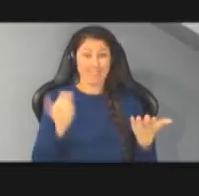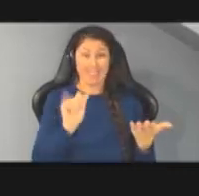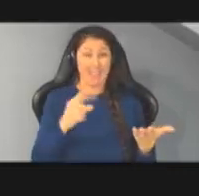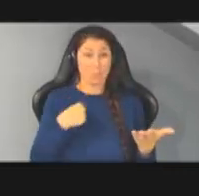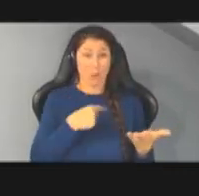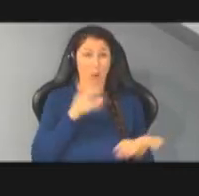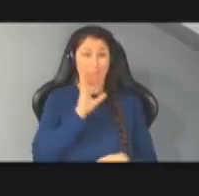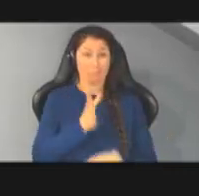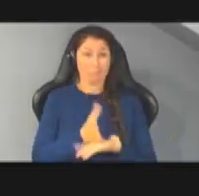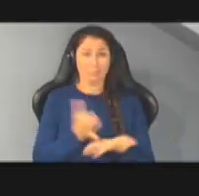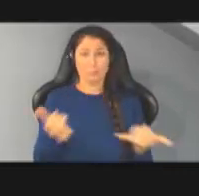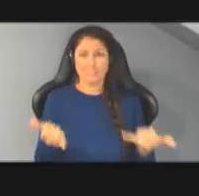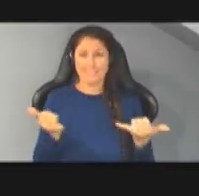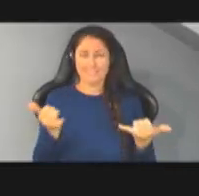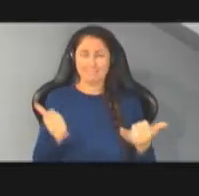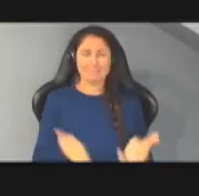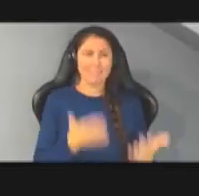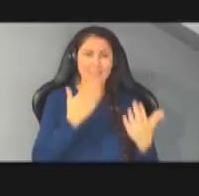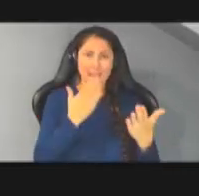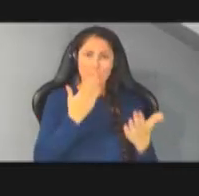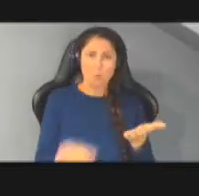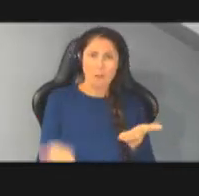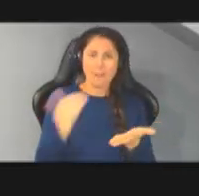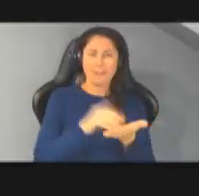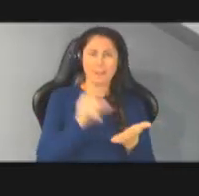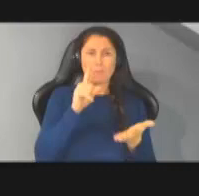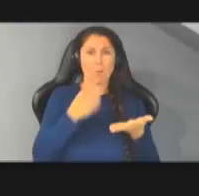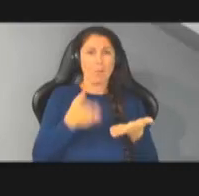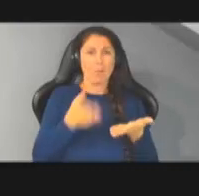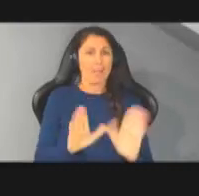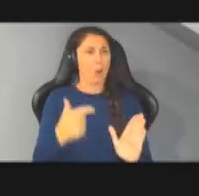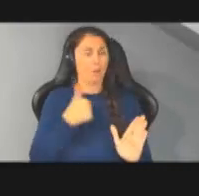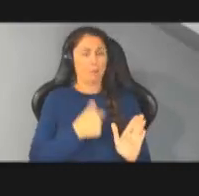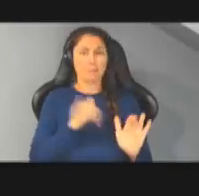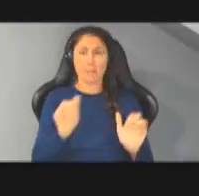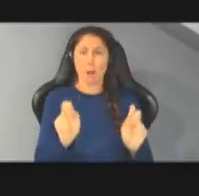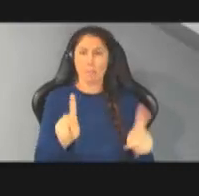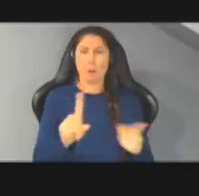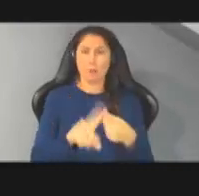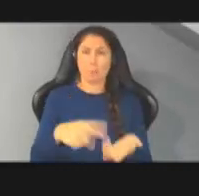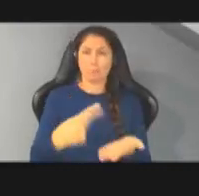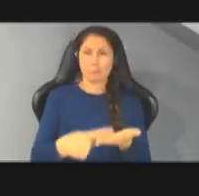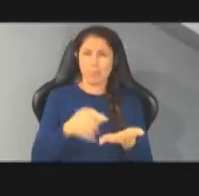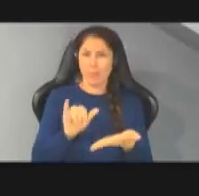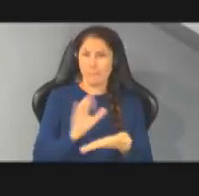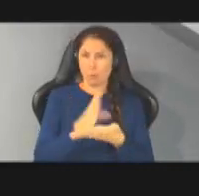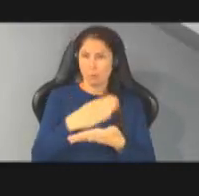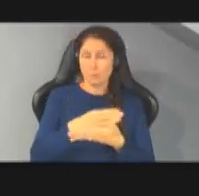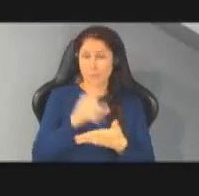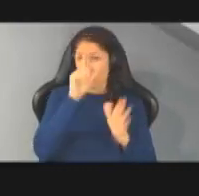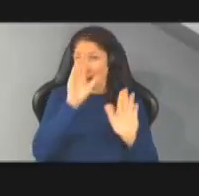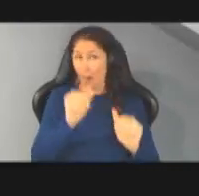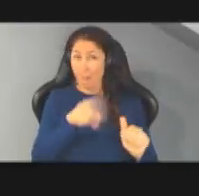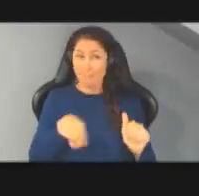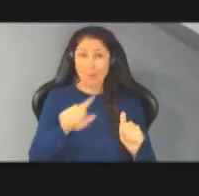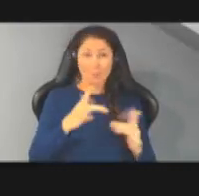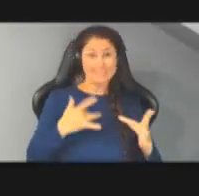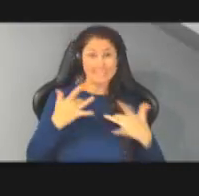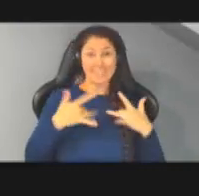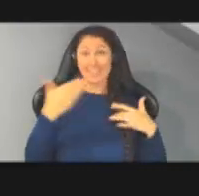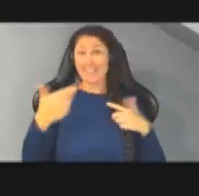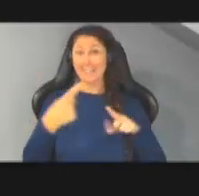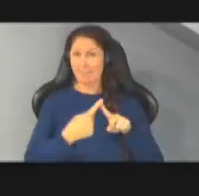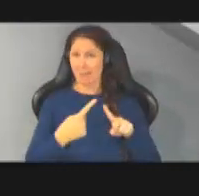uh thank you again for allowing us the opportunity to go over the budget uh i hope you're all excited about the next month as i am